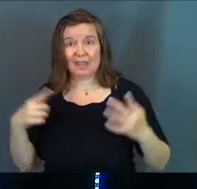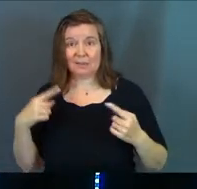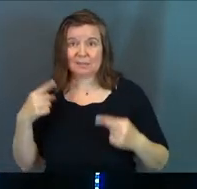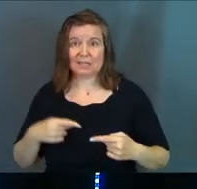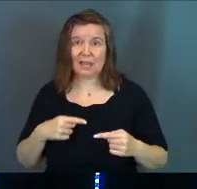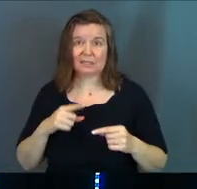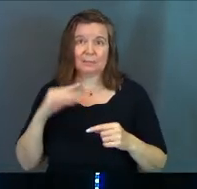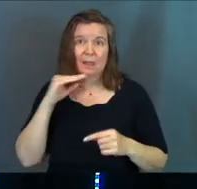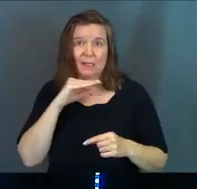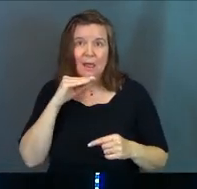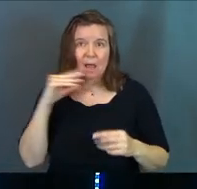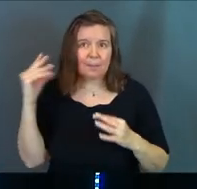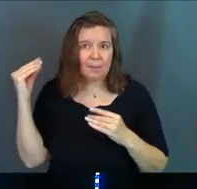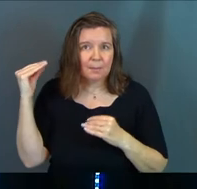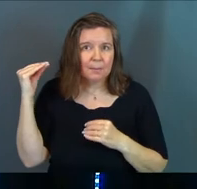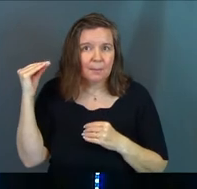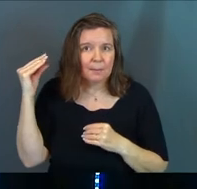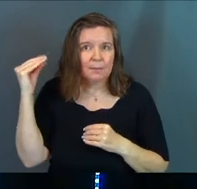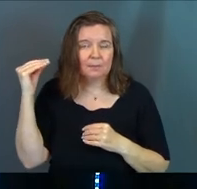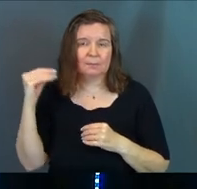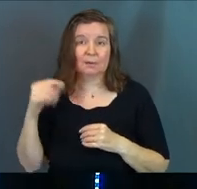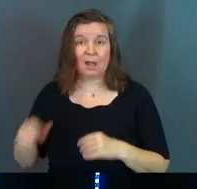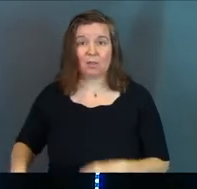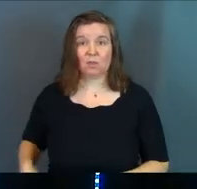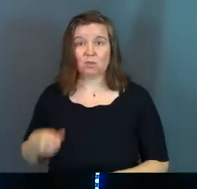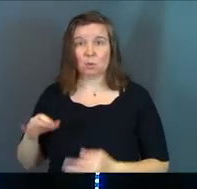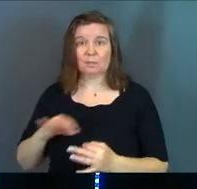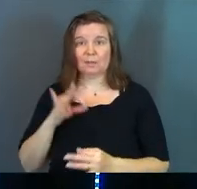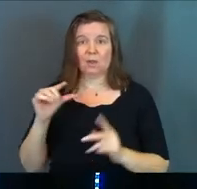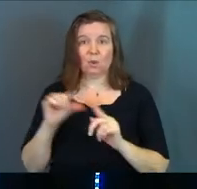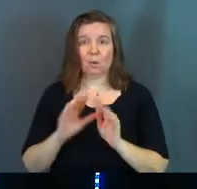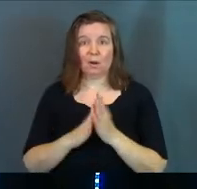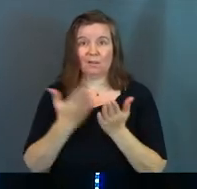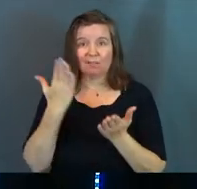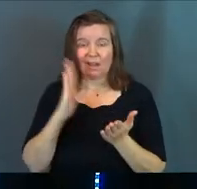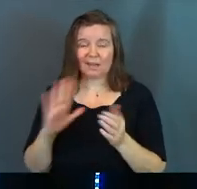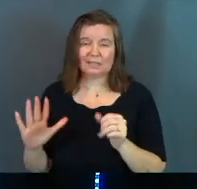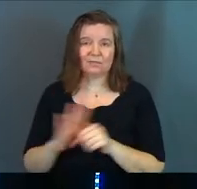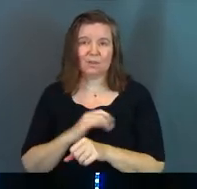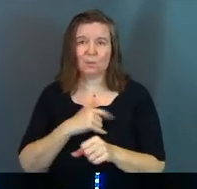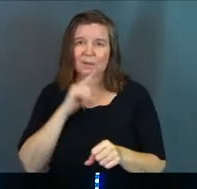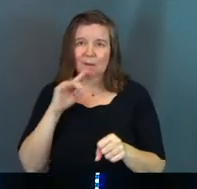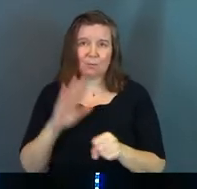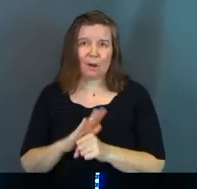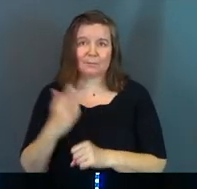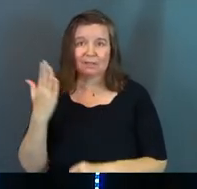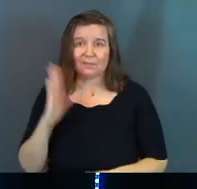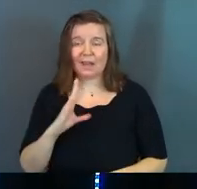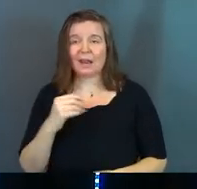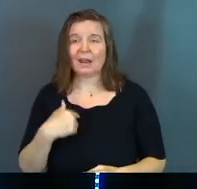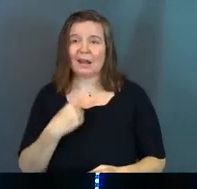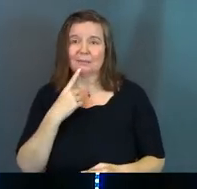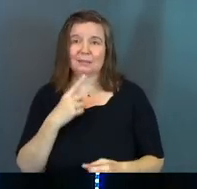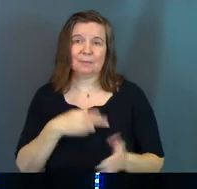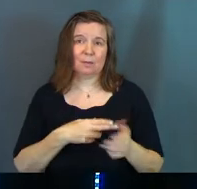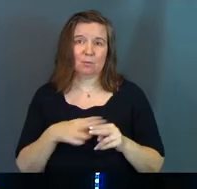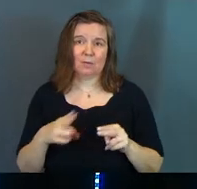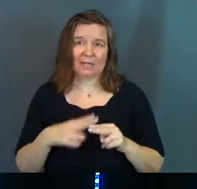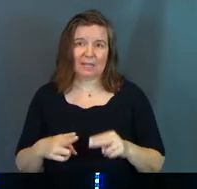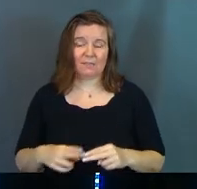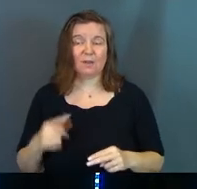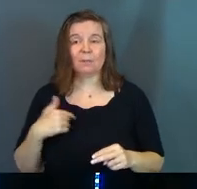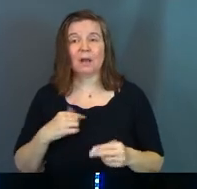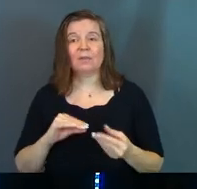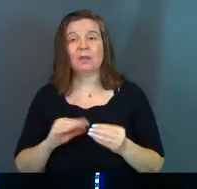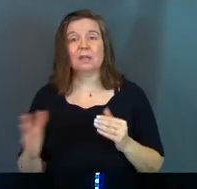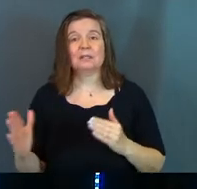constantly speaking lies to you. And the sword of the spirit is the word of God. And it's filled with the promises of God. And I'm going to just be brief on this.